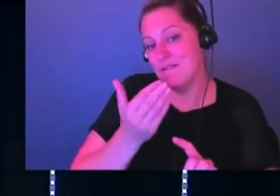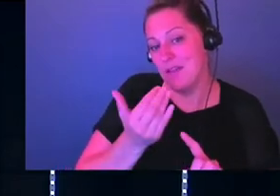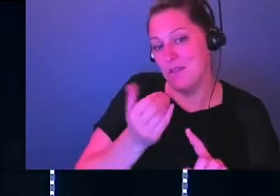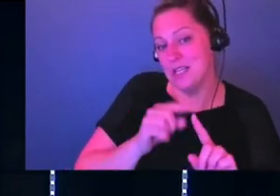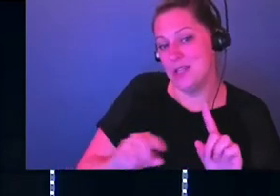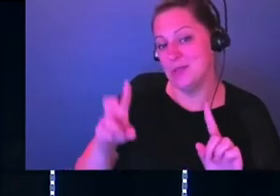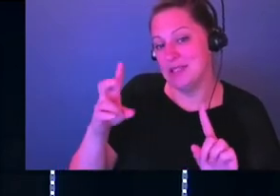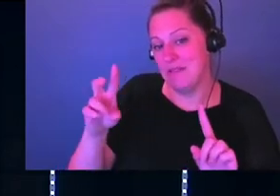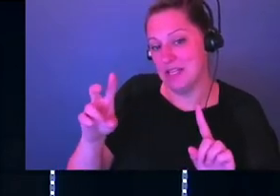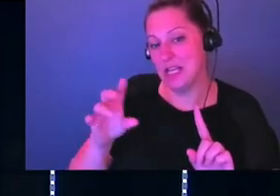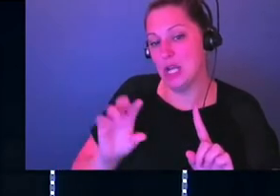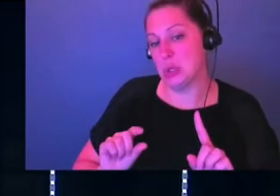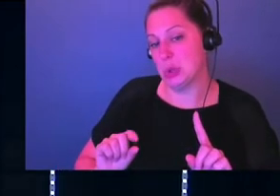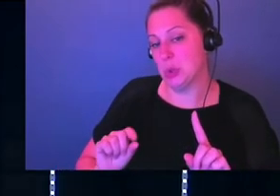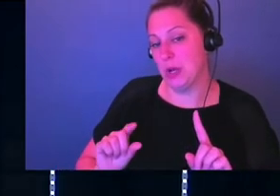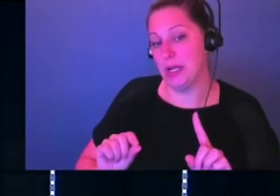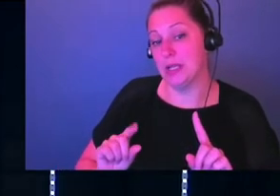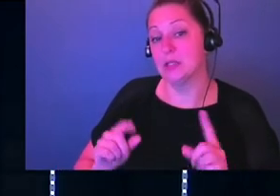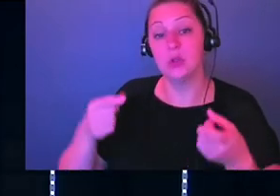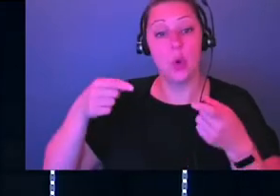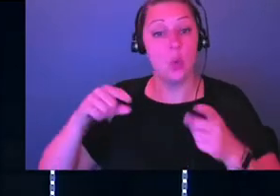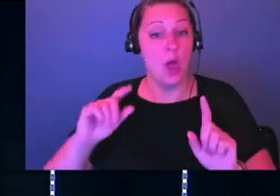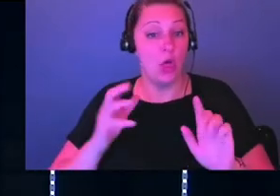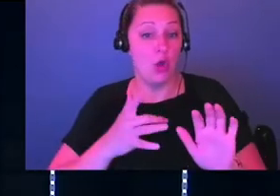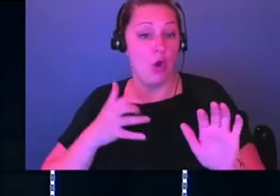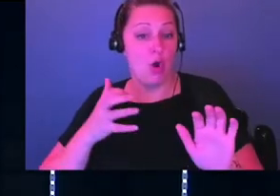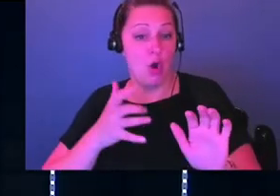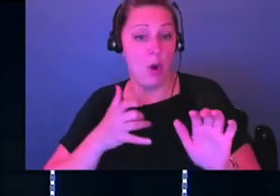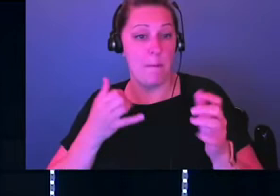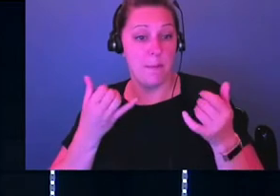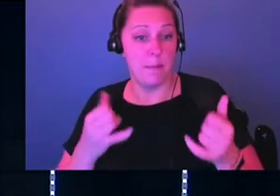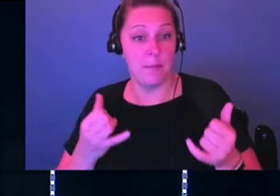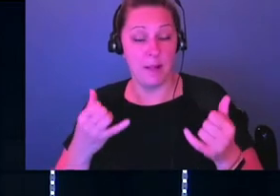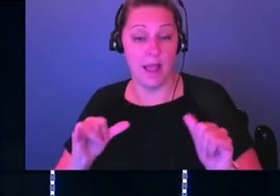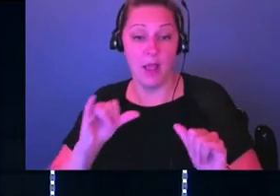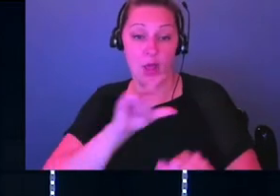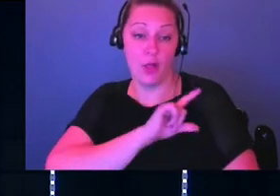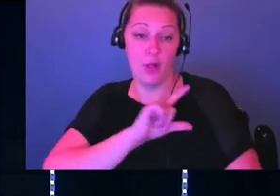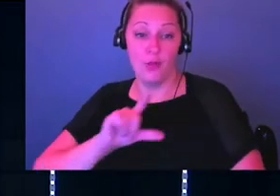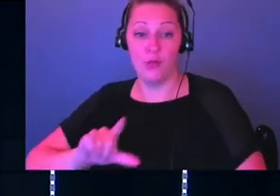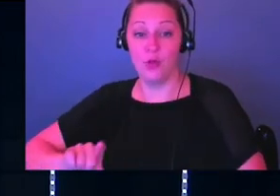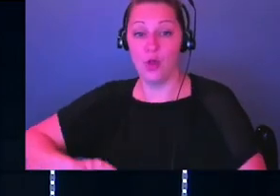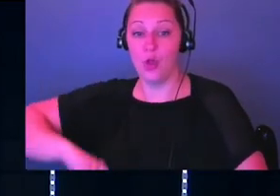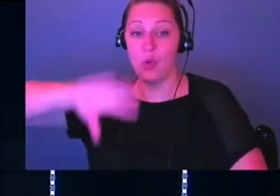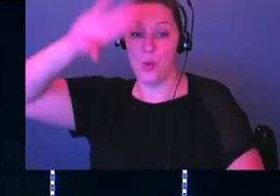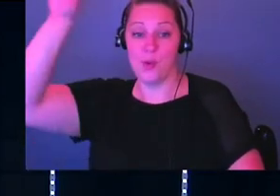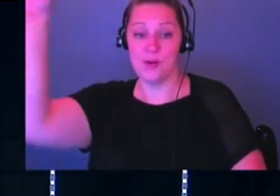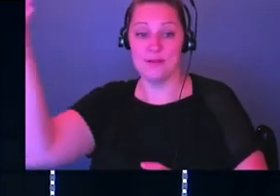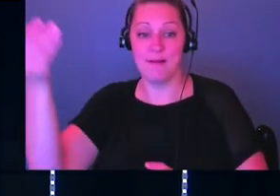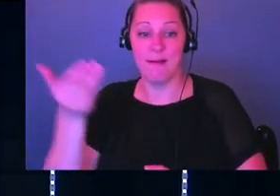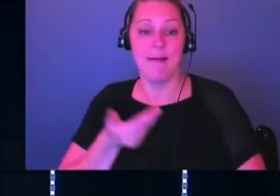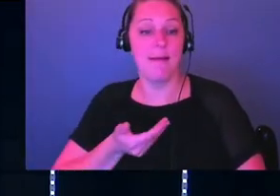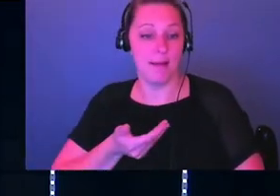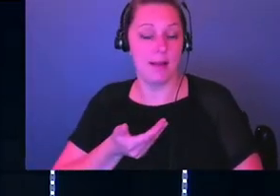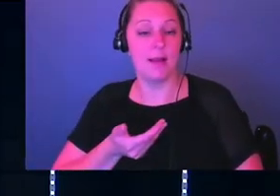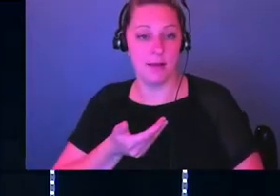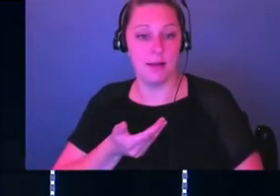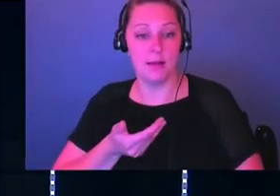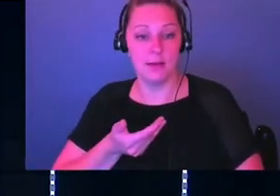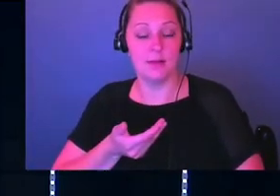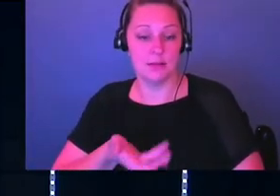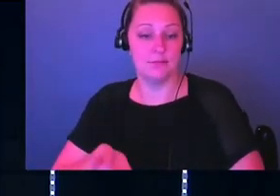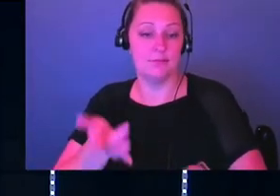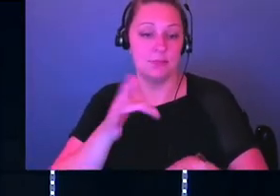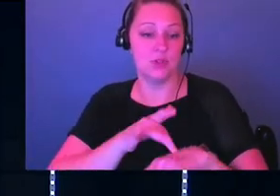in 20. While the harpist was playing, okay, the hand of the Lord came on Elisha. When the harpist